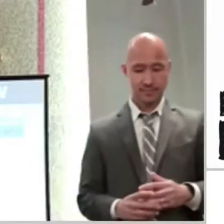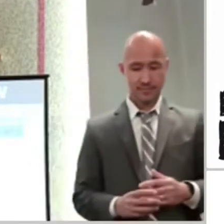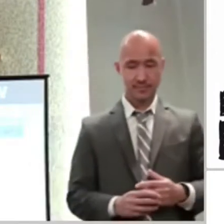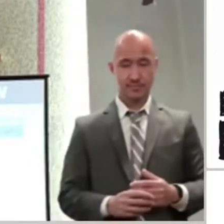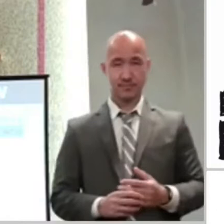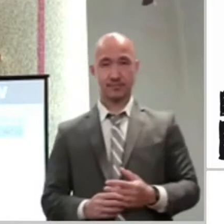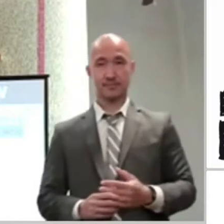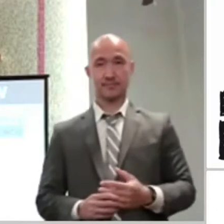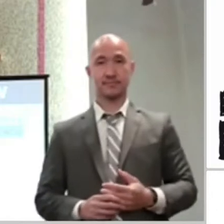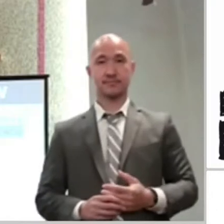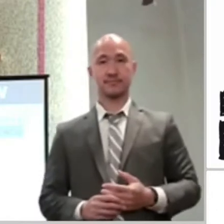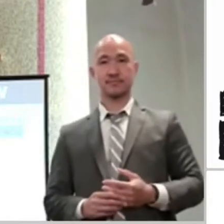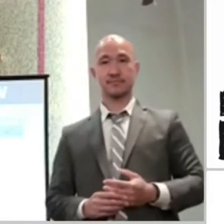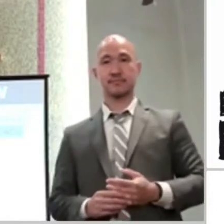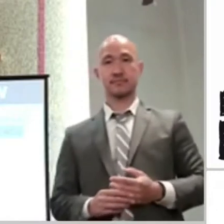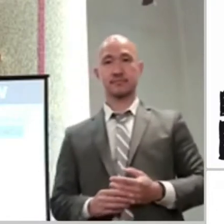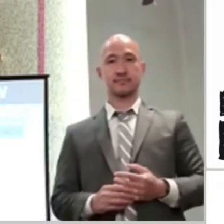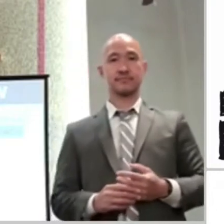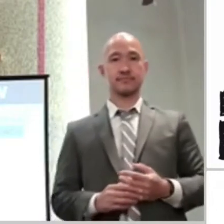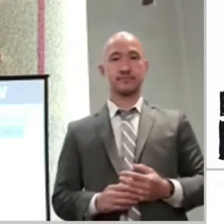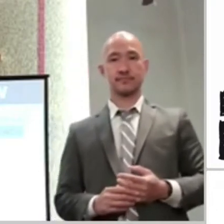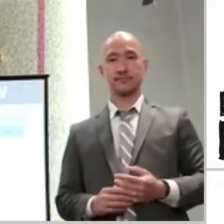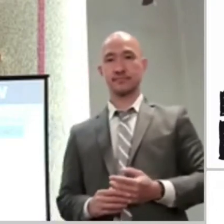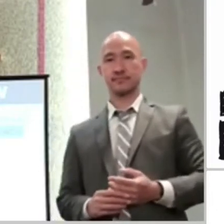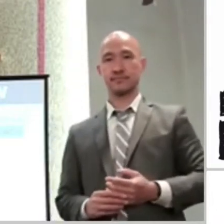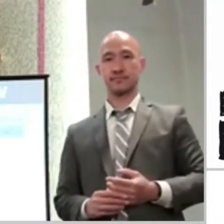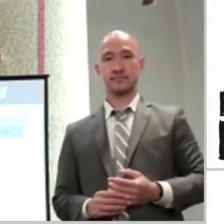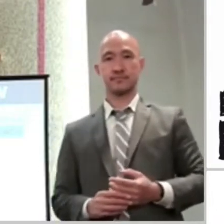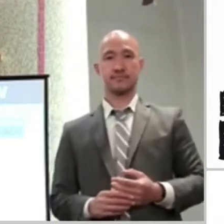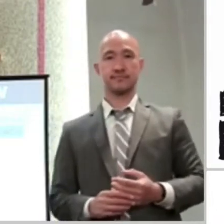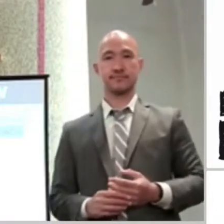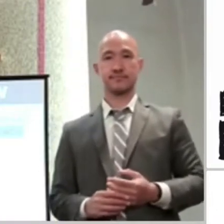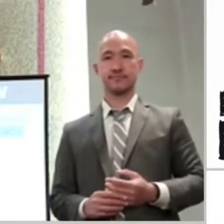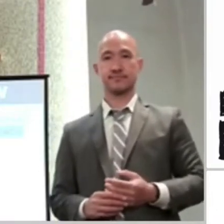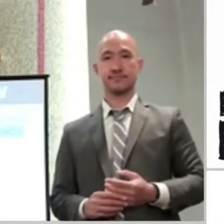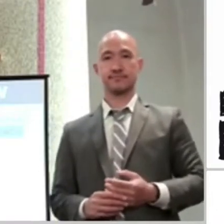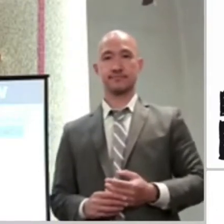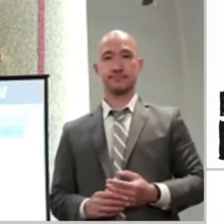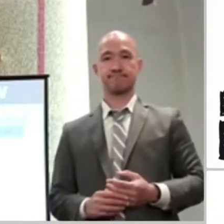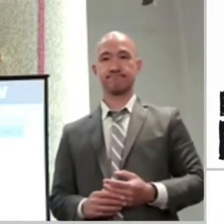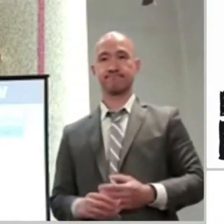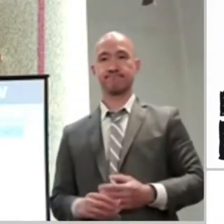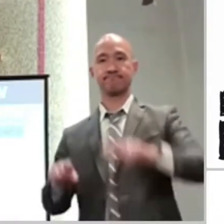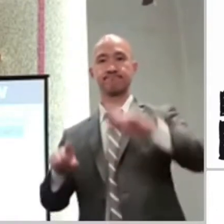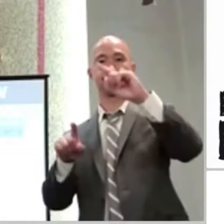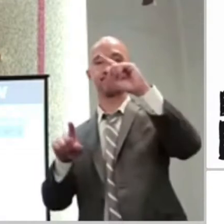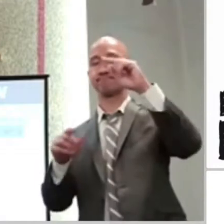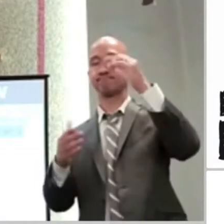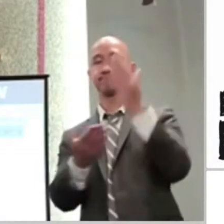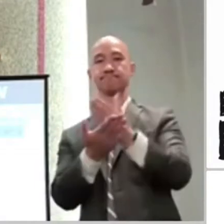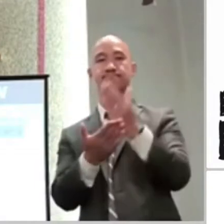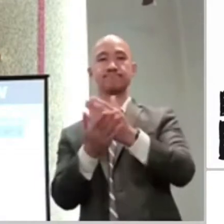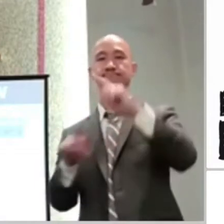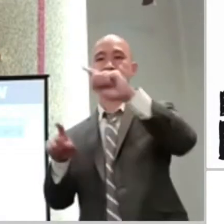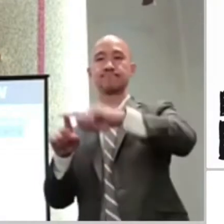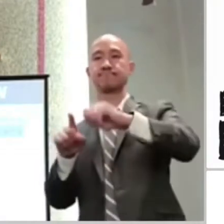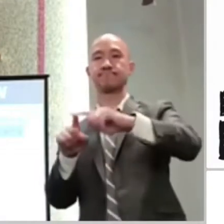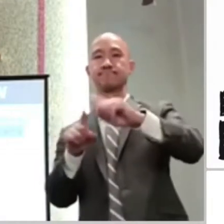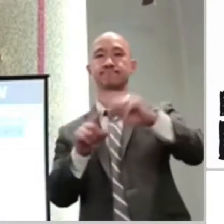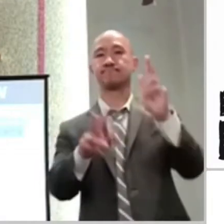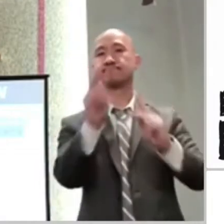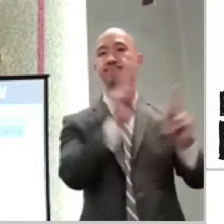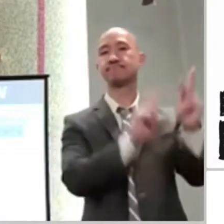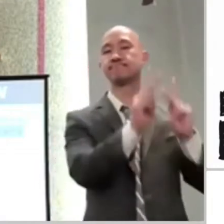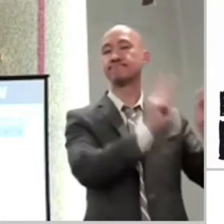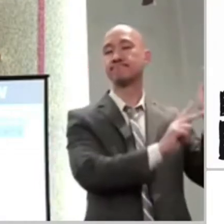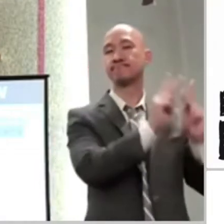And let's stop looking for our needs to be met apart from God in